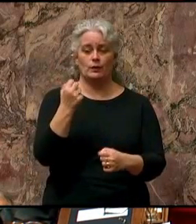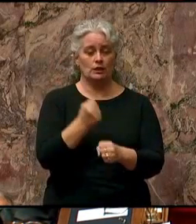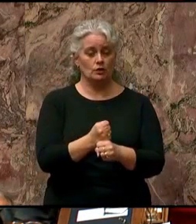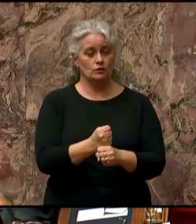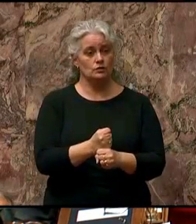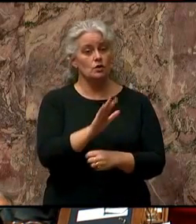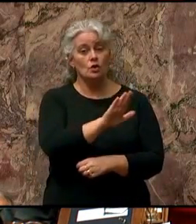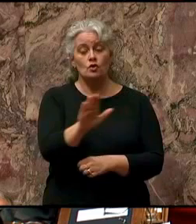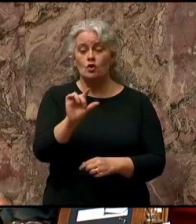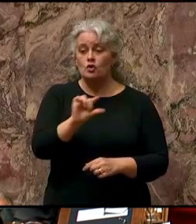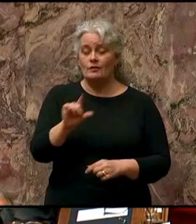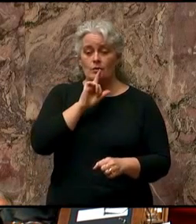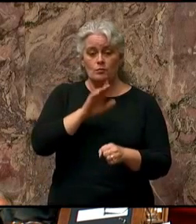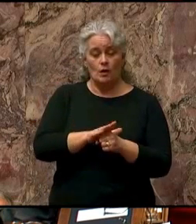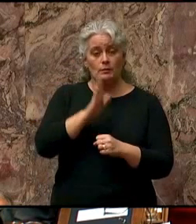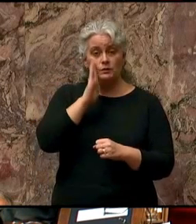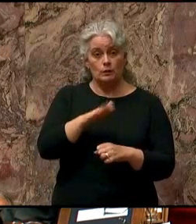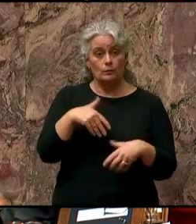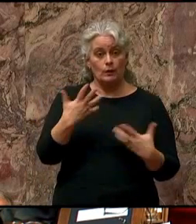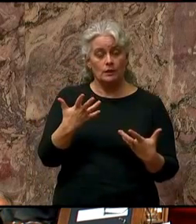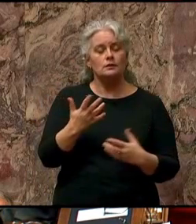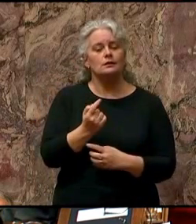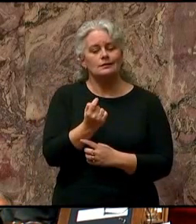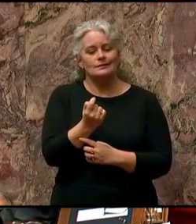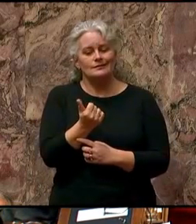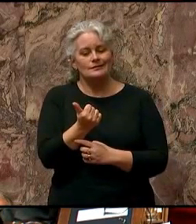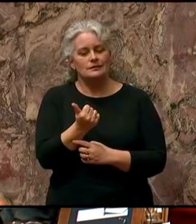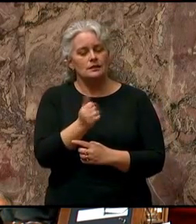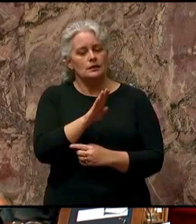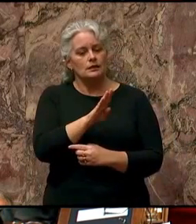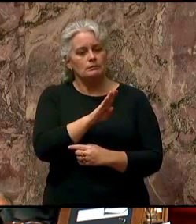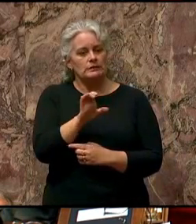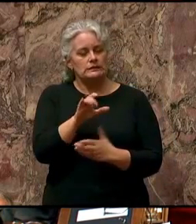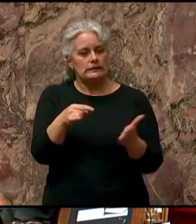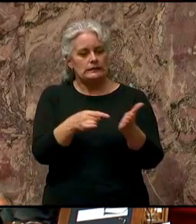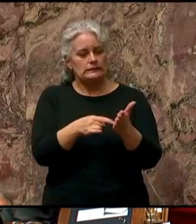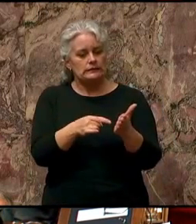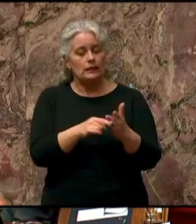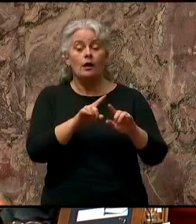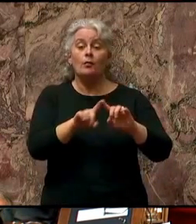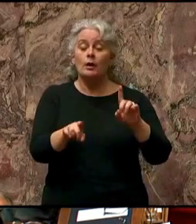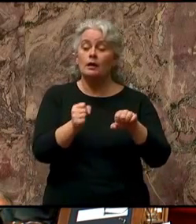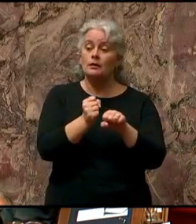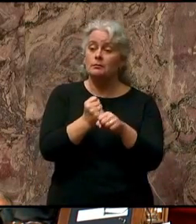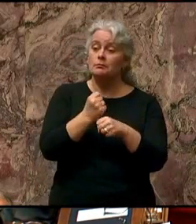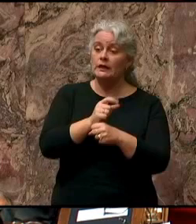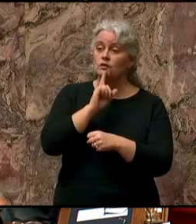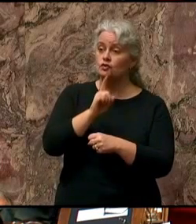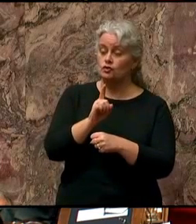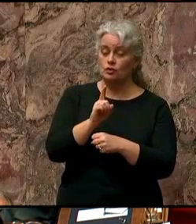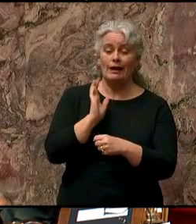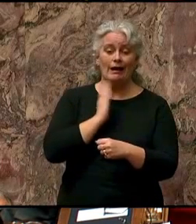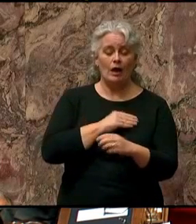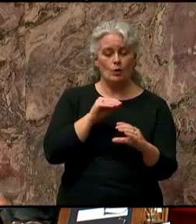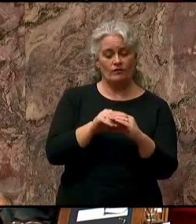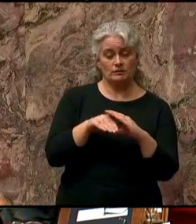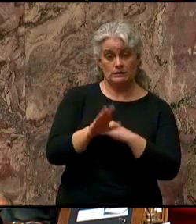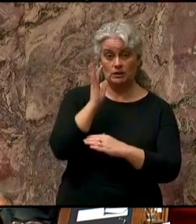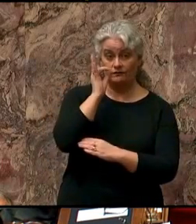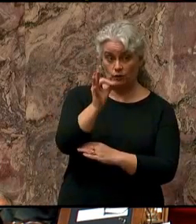government is committed to eliminating the provincial debt, but will continue to make affordable investments in our future,